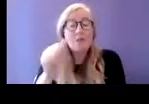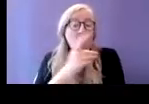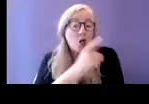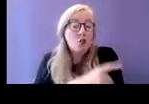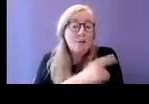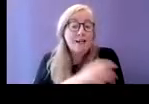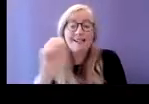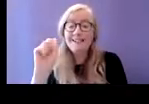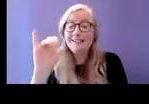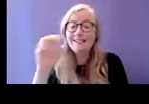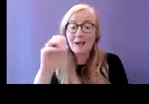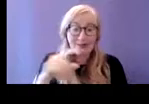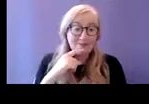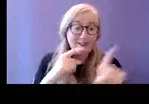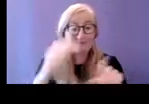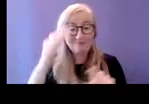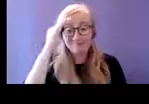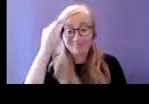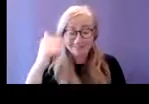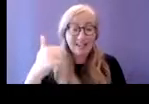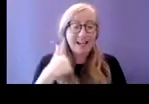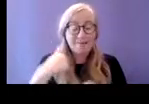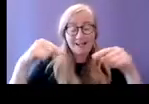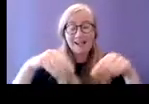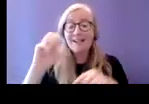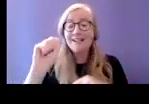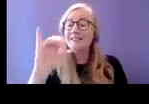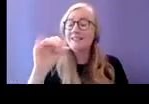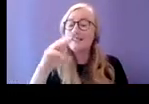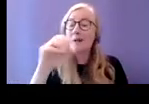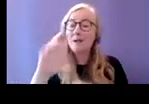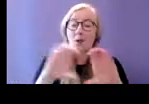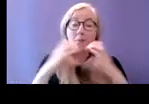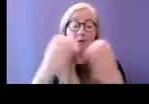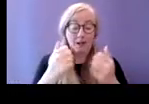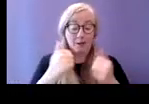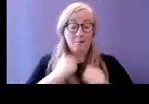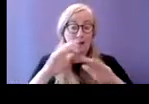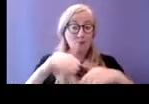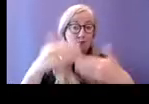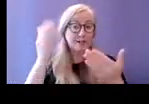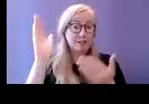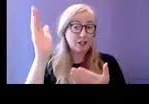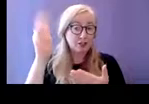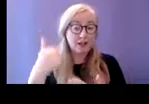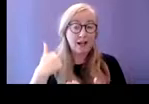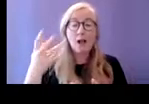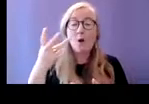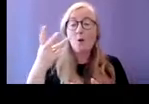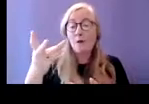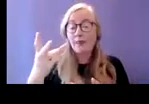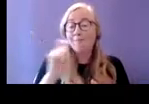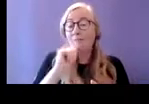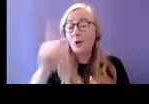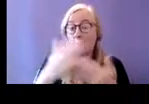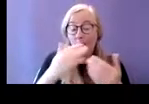with Dublin Simon Community and for my presentation I'm just going to take you through what I feel are the most important points for the homeless sector to take